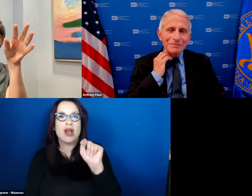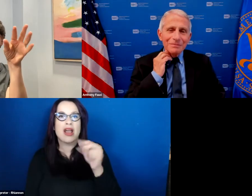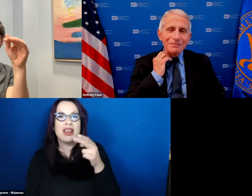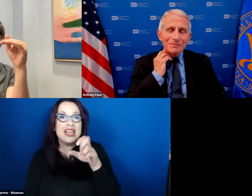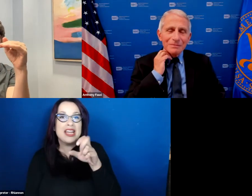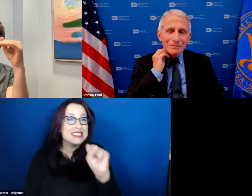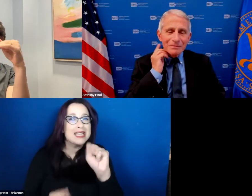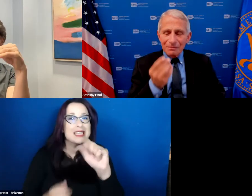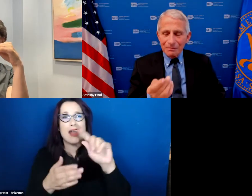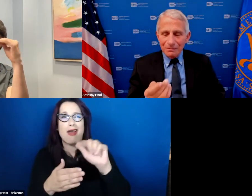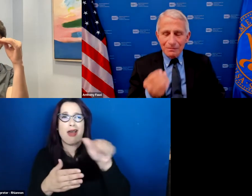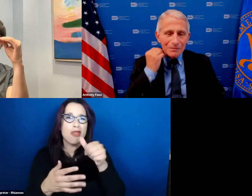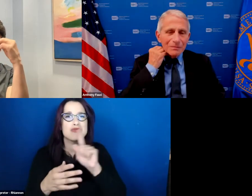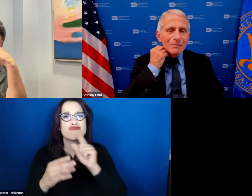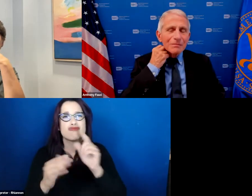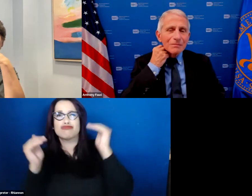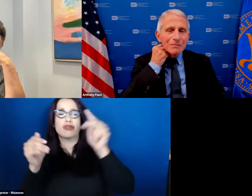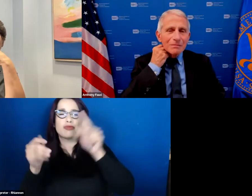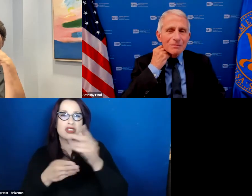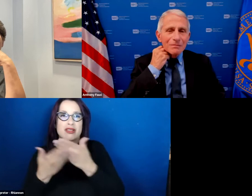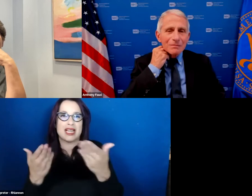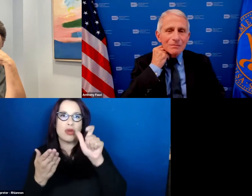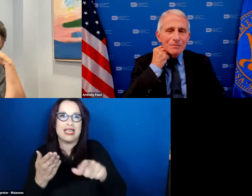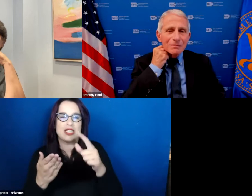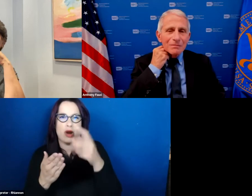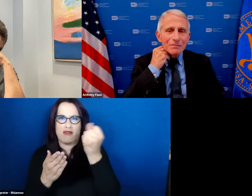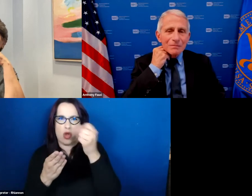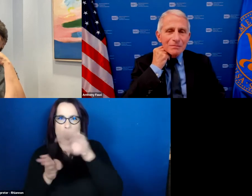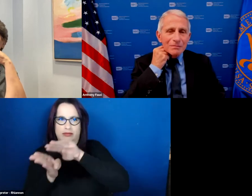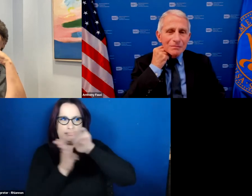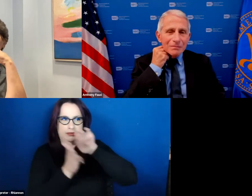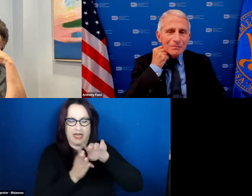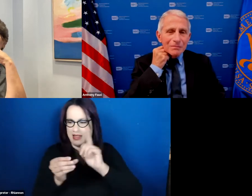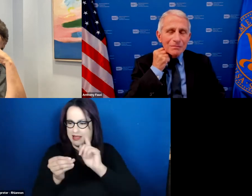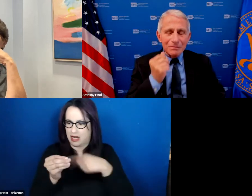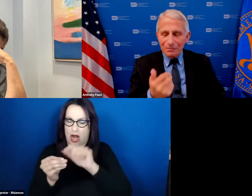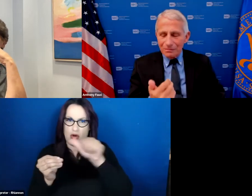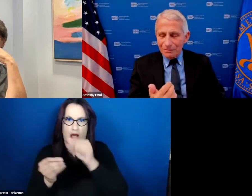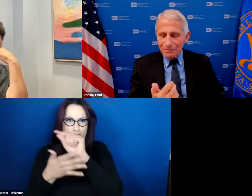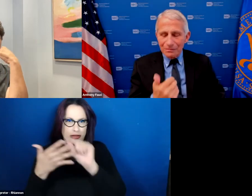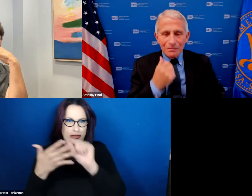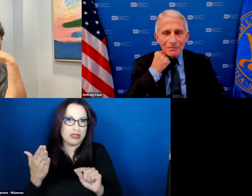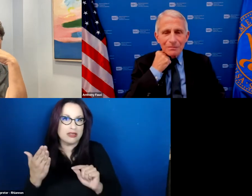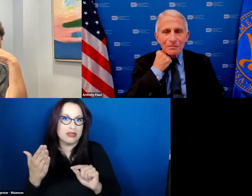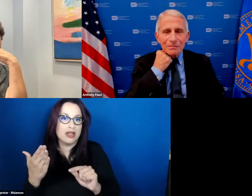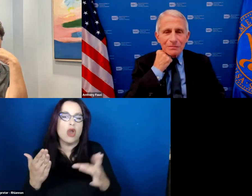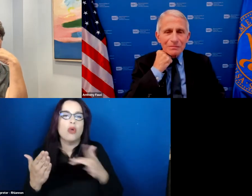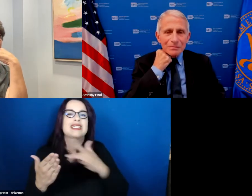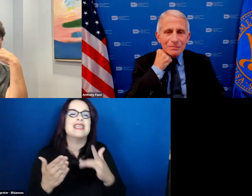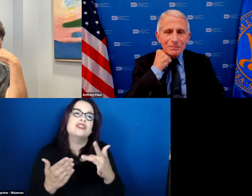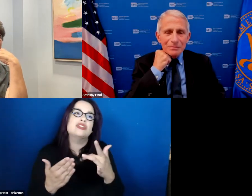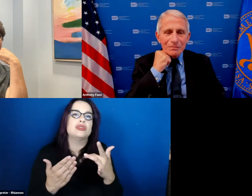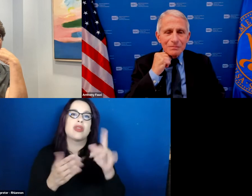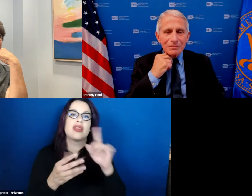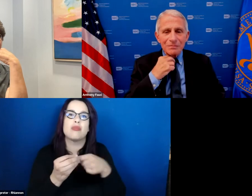really focused on hitting this level that reflects our training and I think that what we really need to focus on in